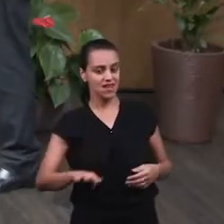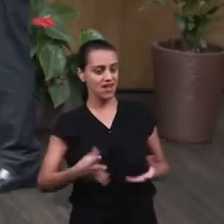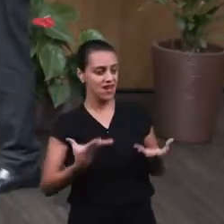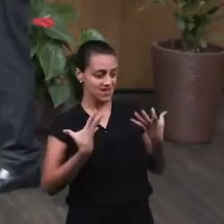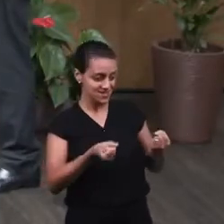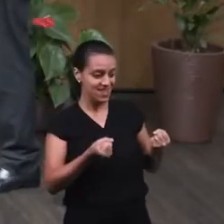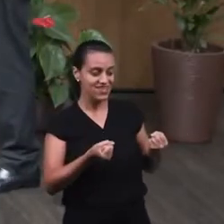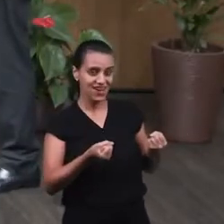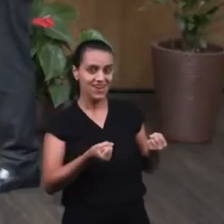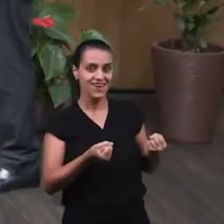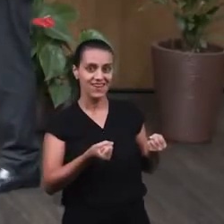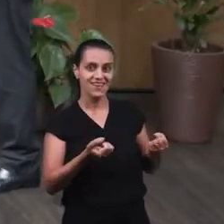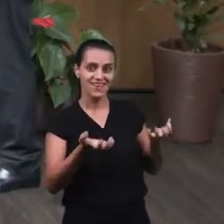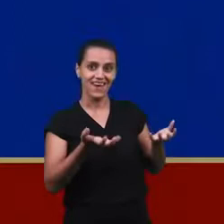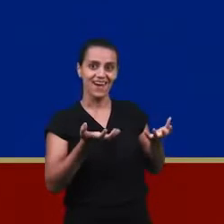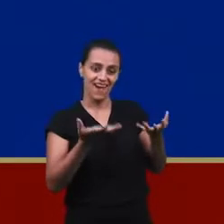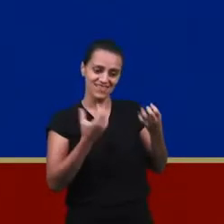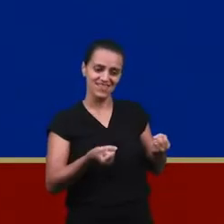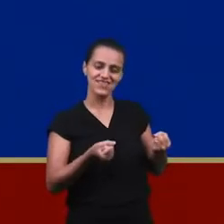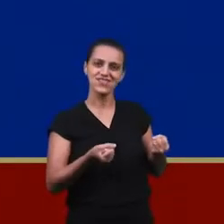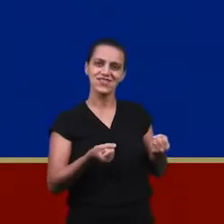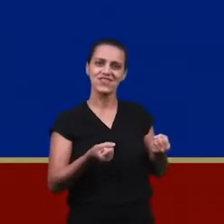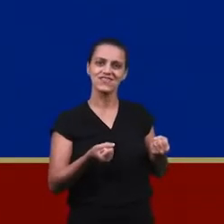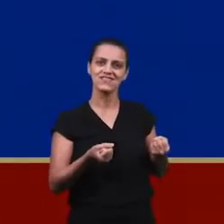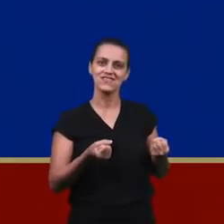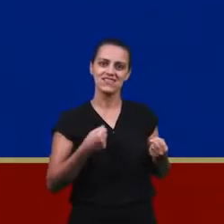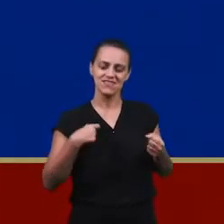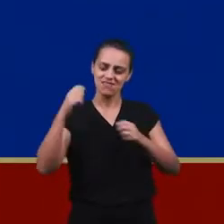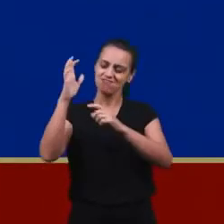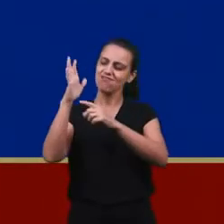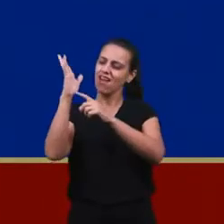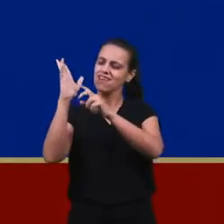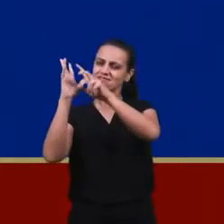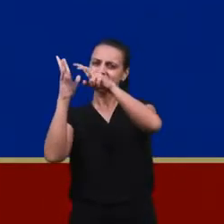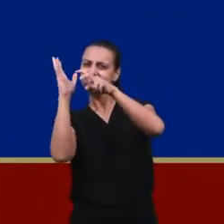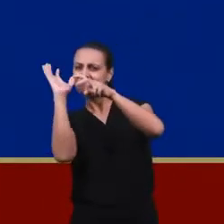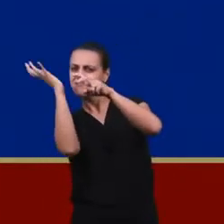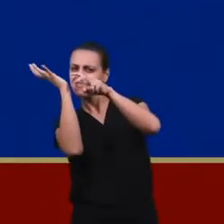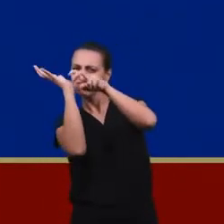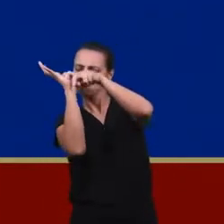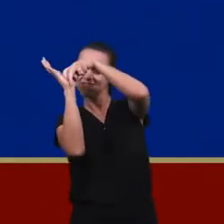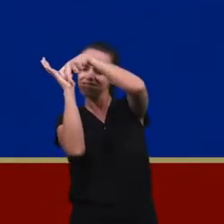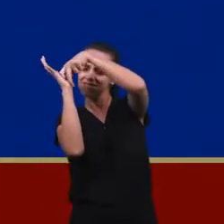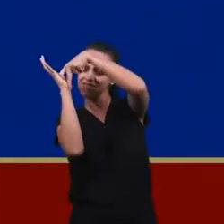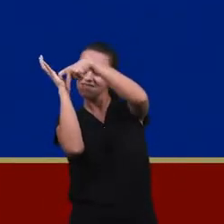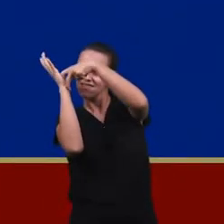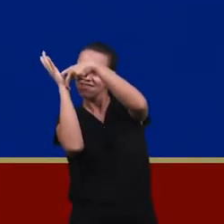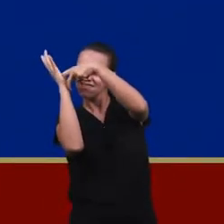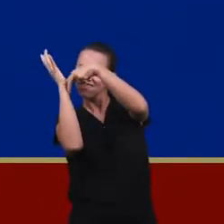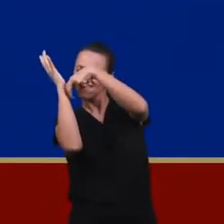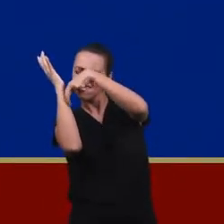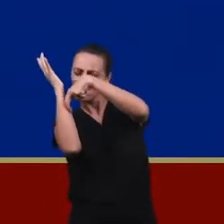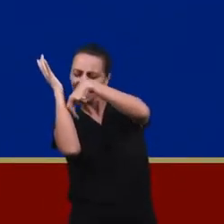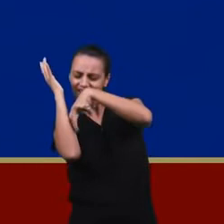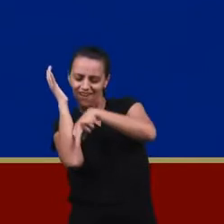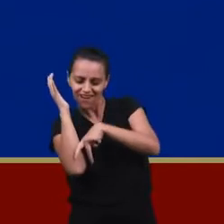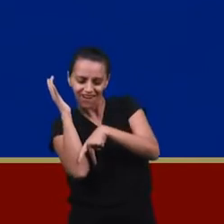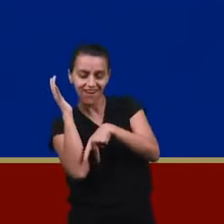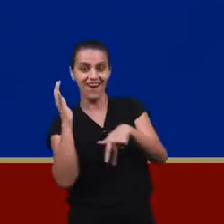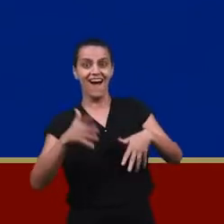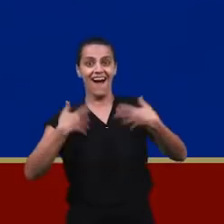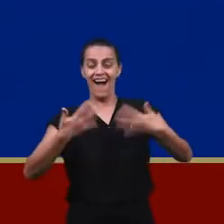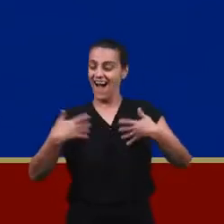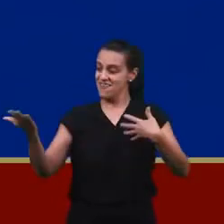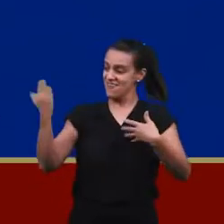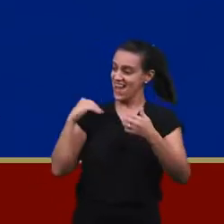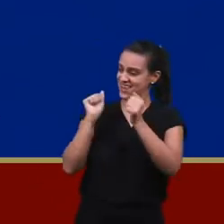So he made haste. So he made haste as the word says and came down and received him joyfully.